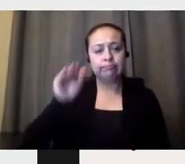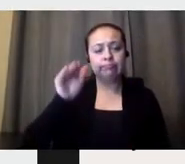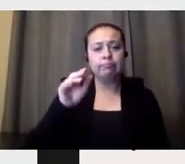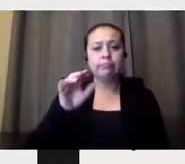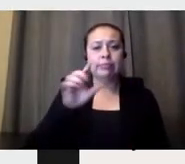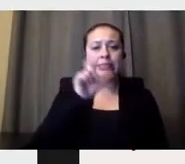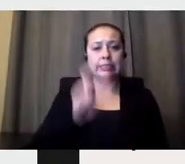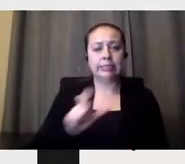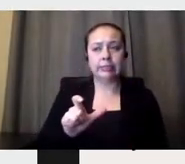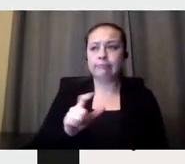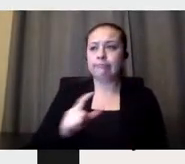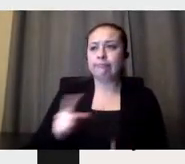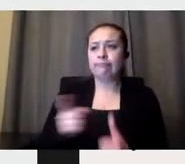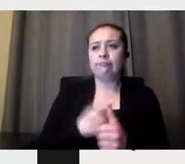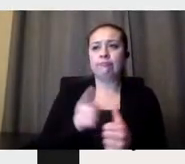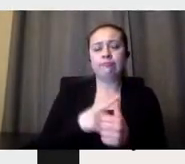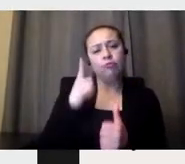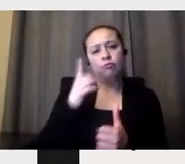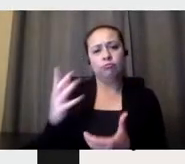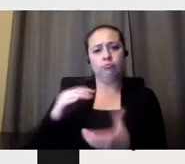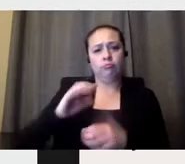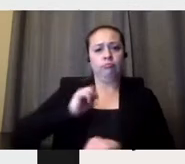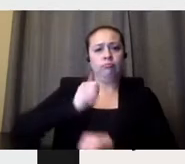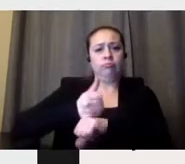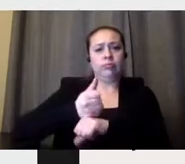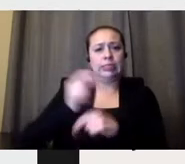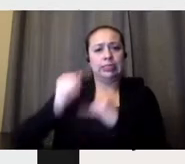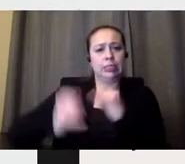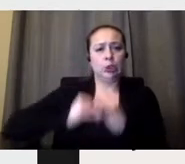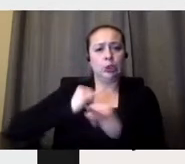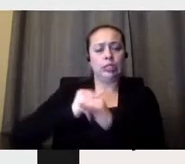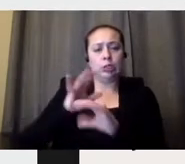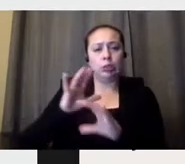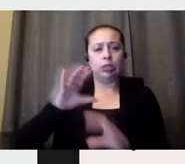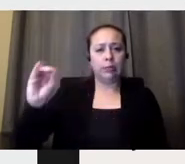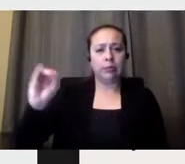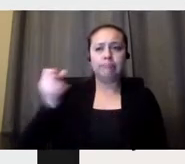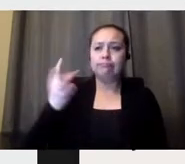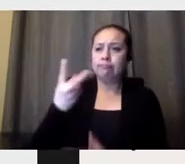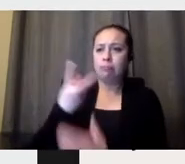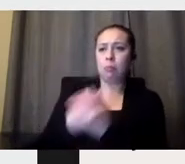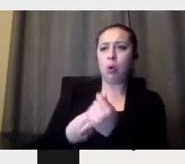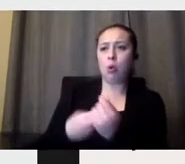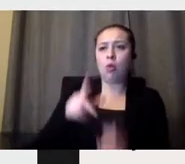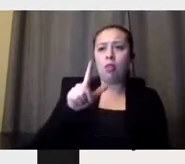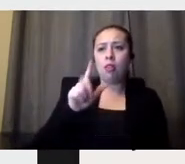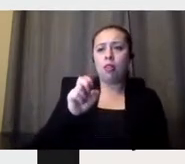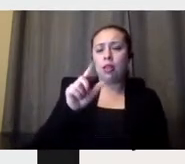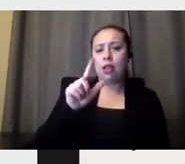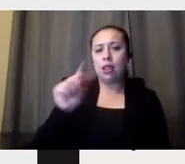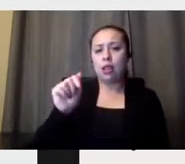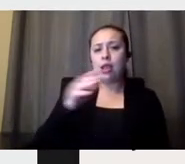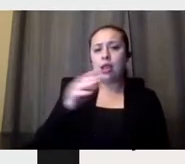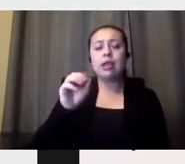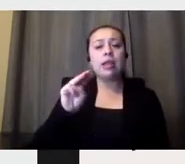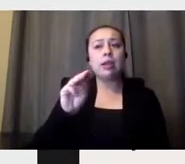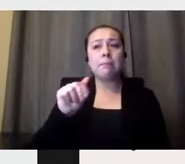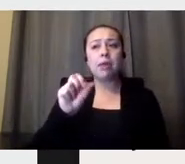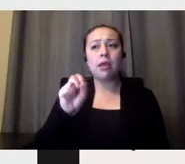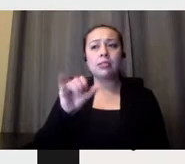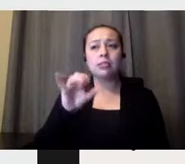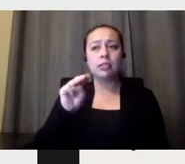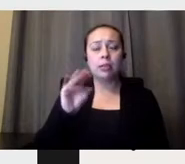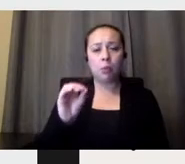as an international company. Both Leila and Massimo were designers, but Leila also led the company. That is,